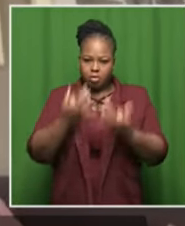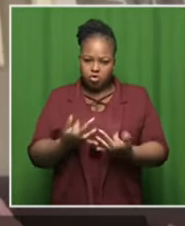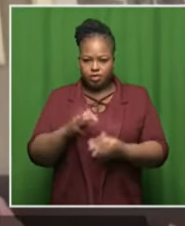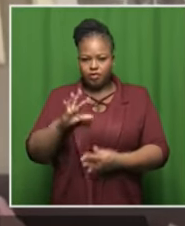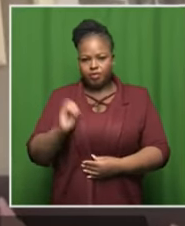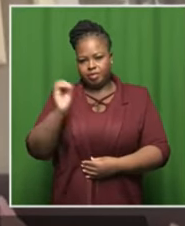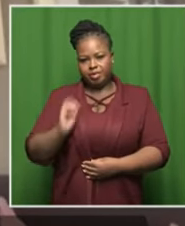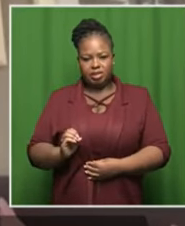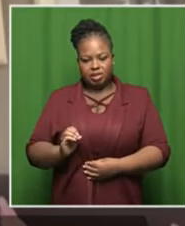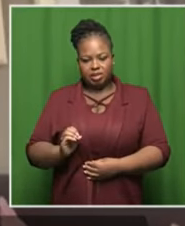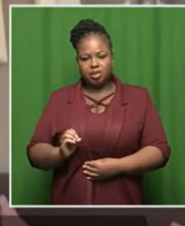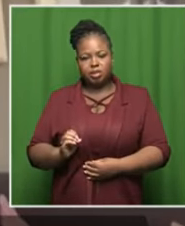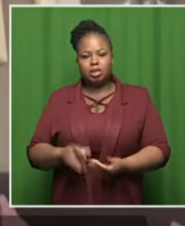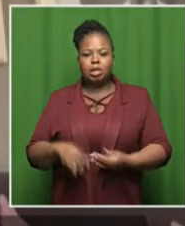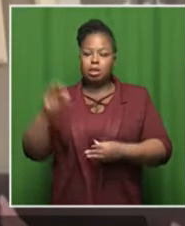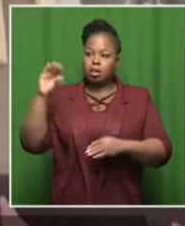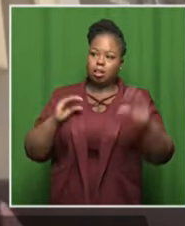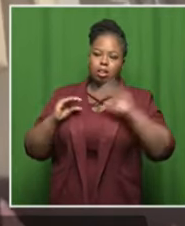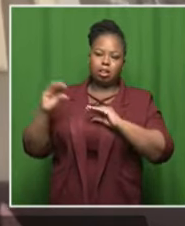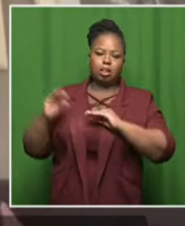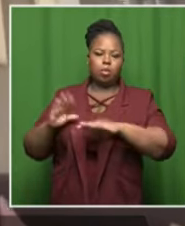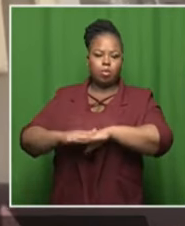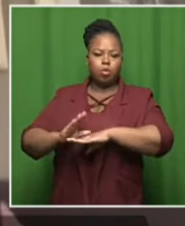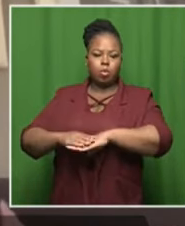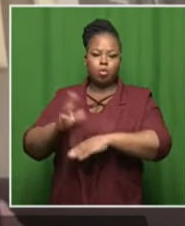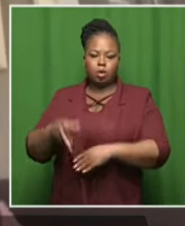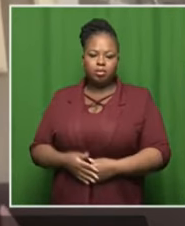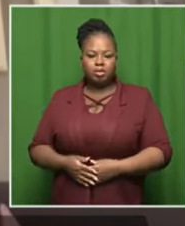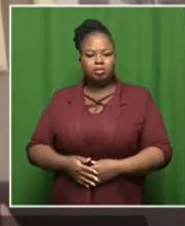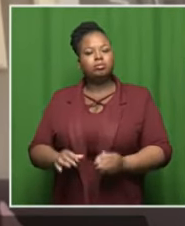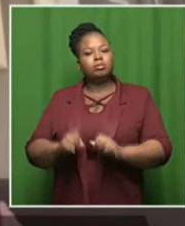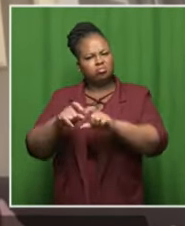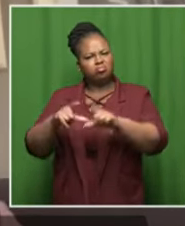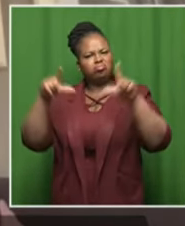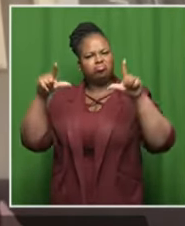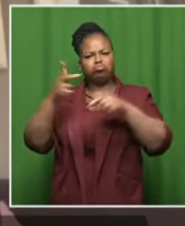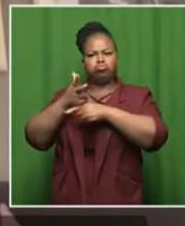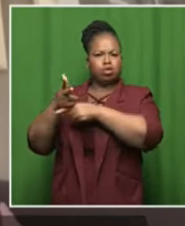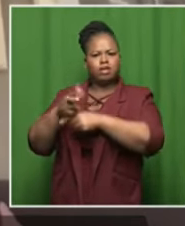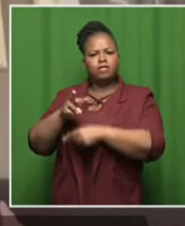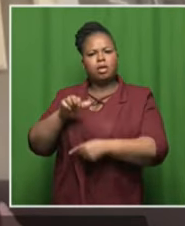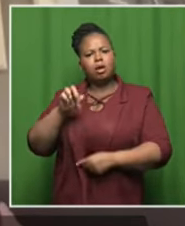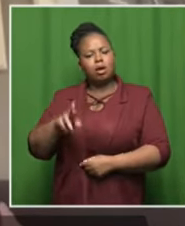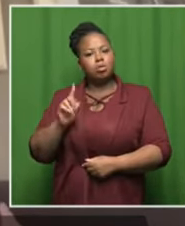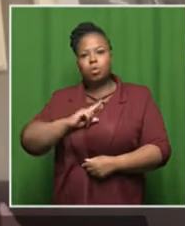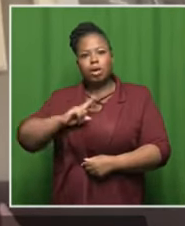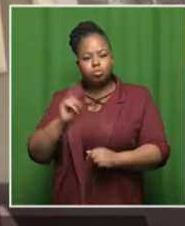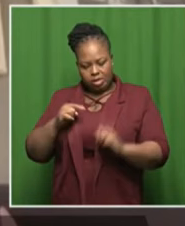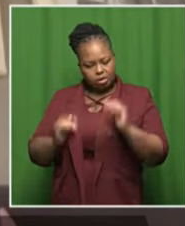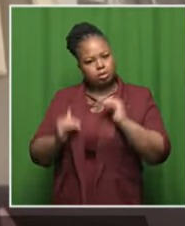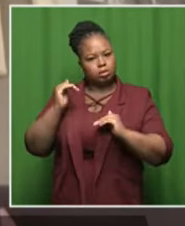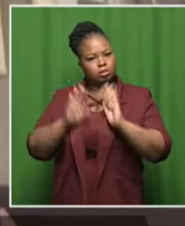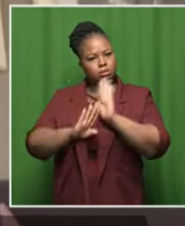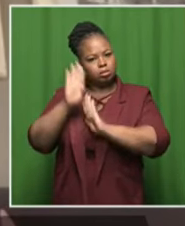and get the remainder from sponsorship it's important that you have vr you know you might move with the game you know with